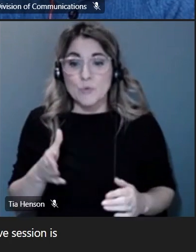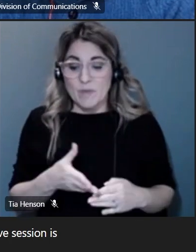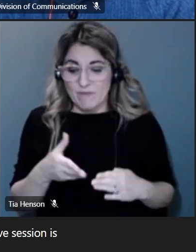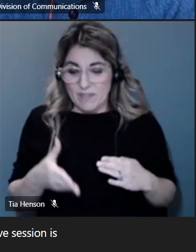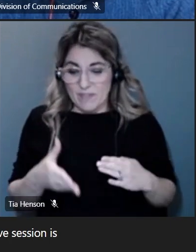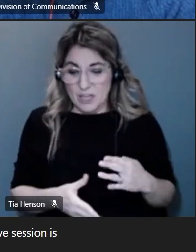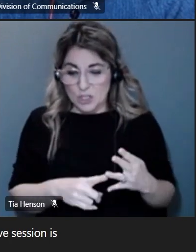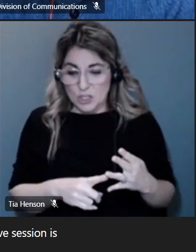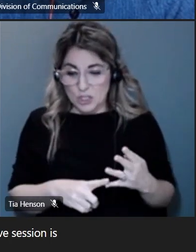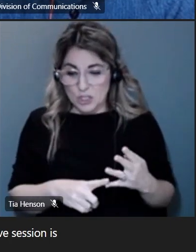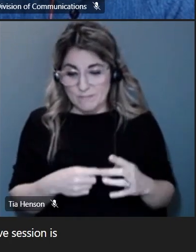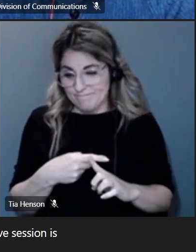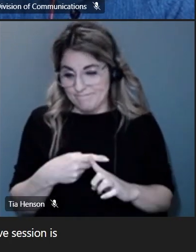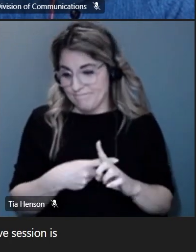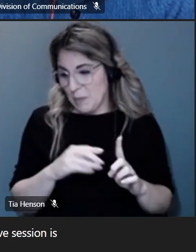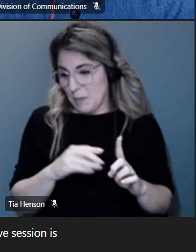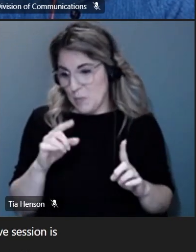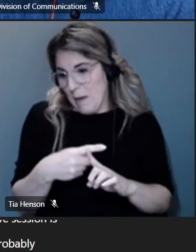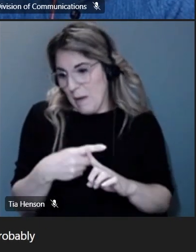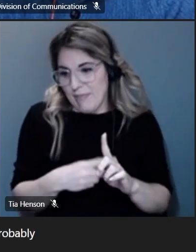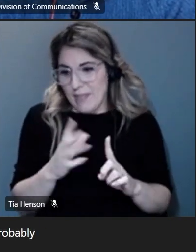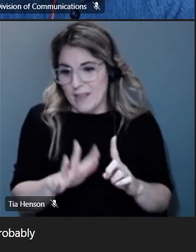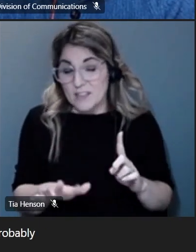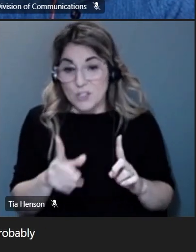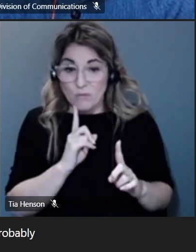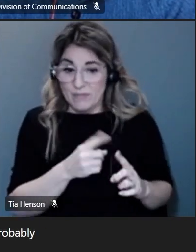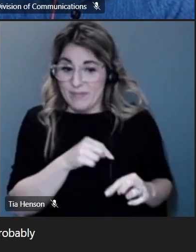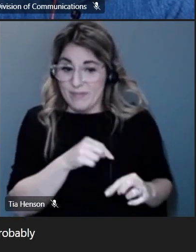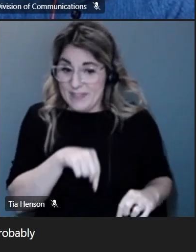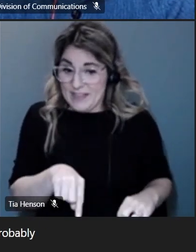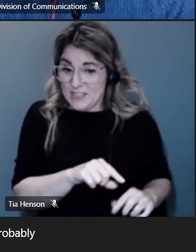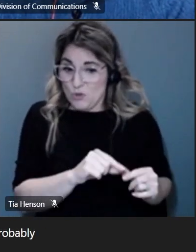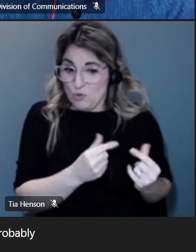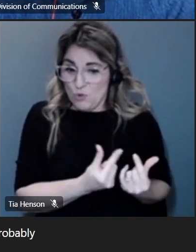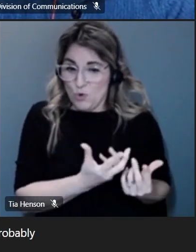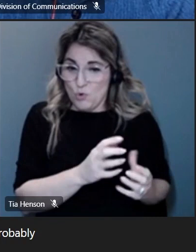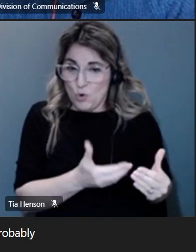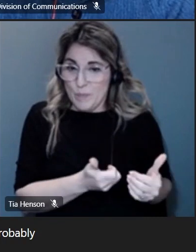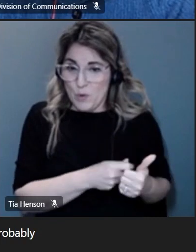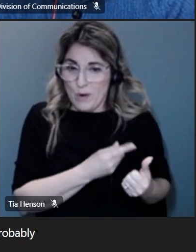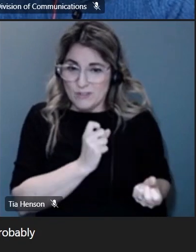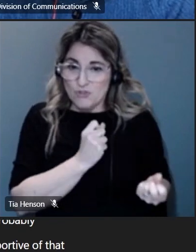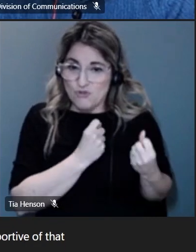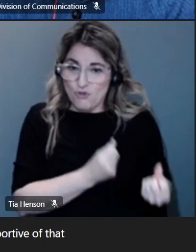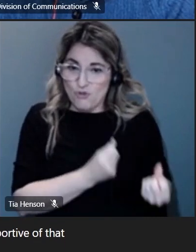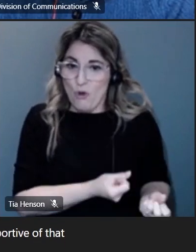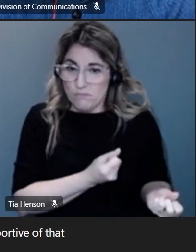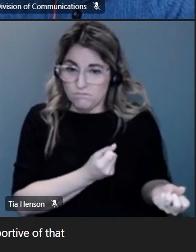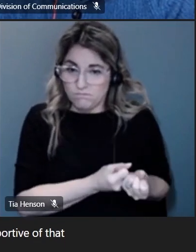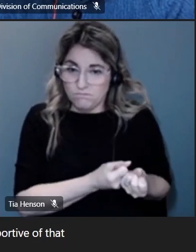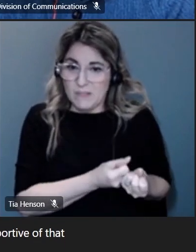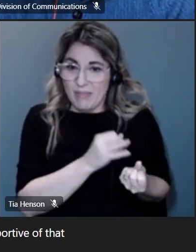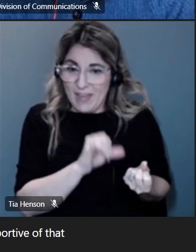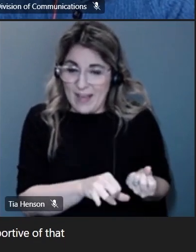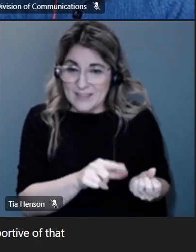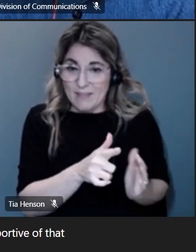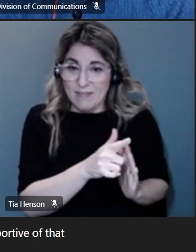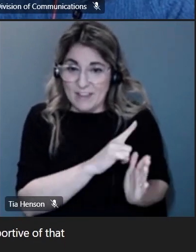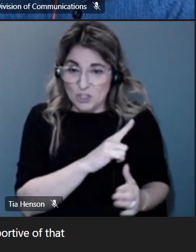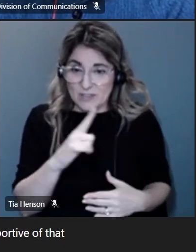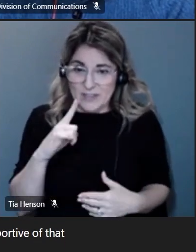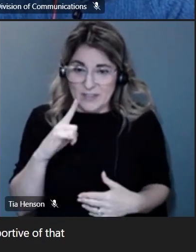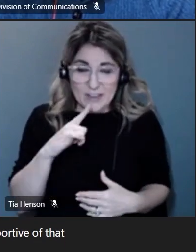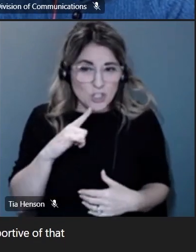if uh there's probably strong interest among this group of being supportive of that legislation so i think you can do that now